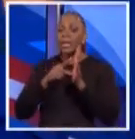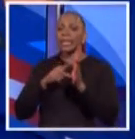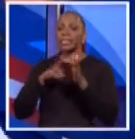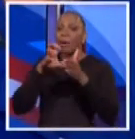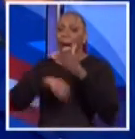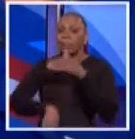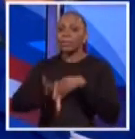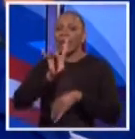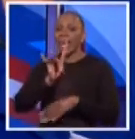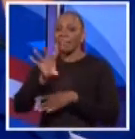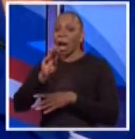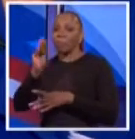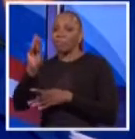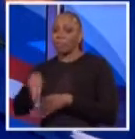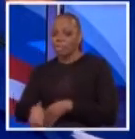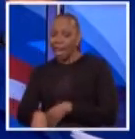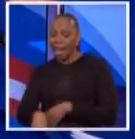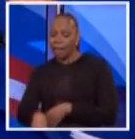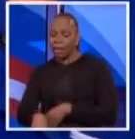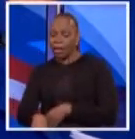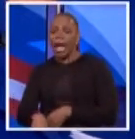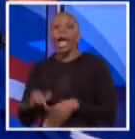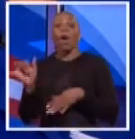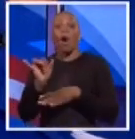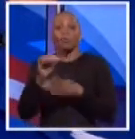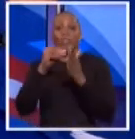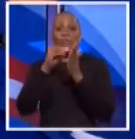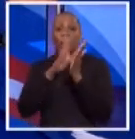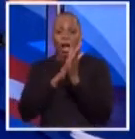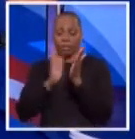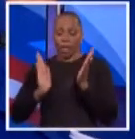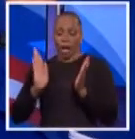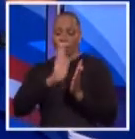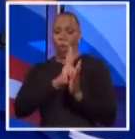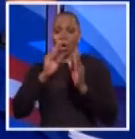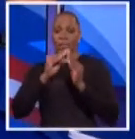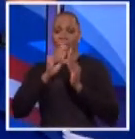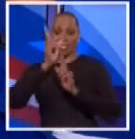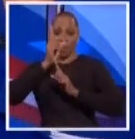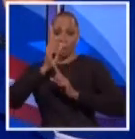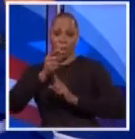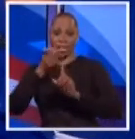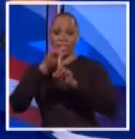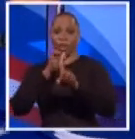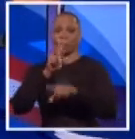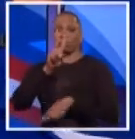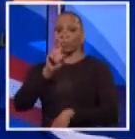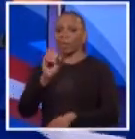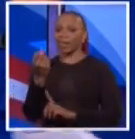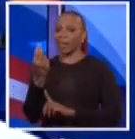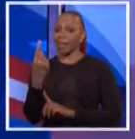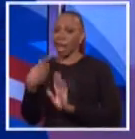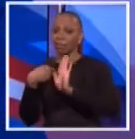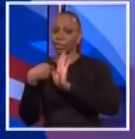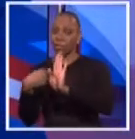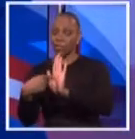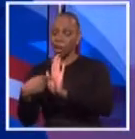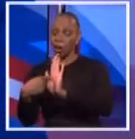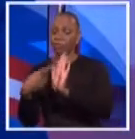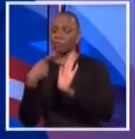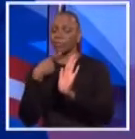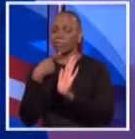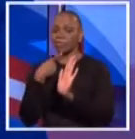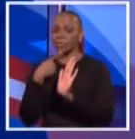of the time. We've also found records of board meetings and minutes from 2011 that show that you sent an